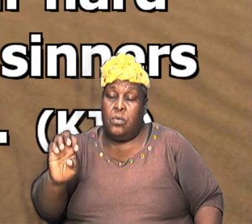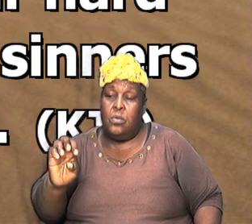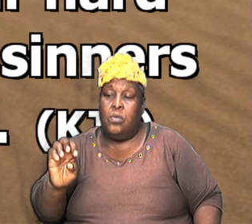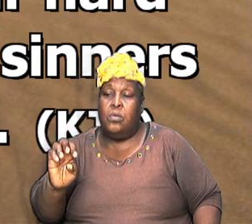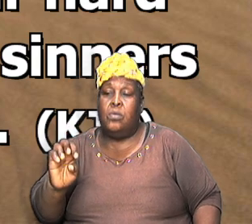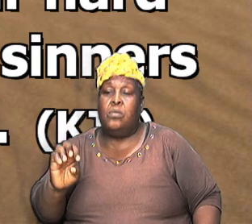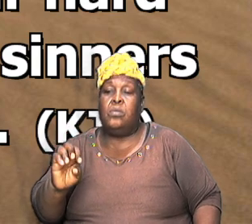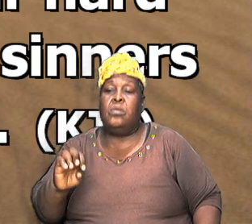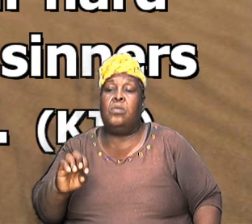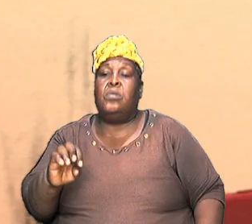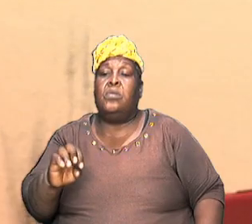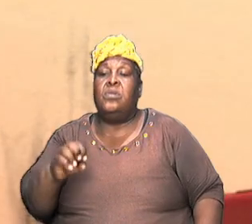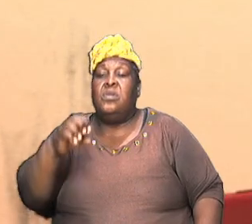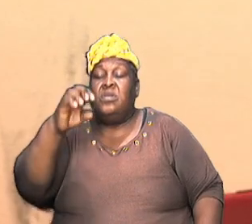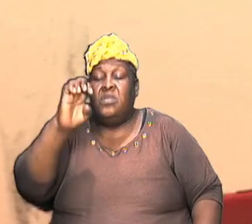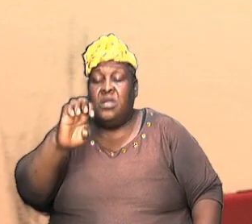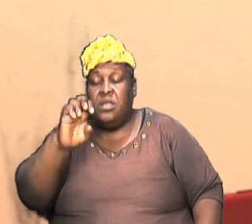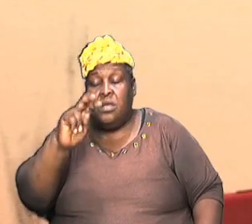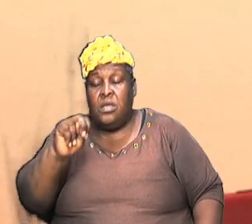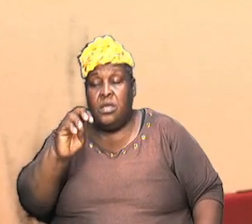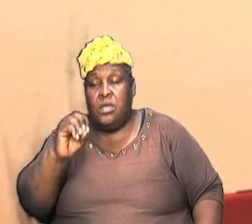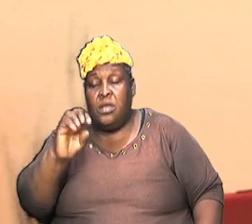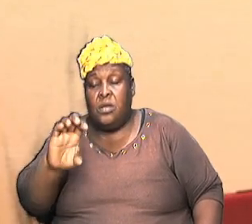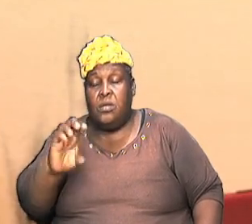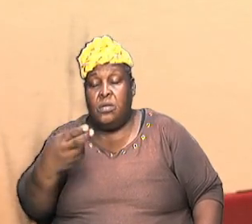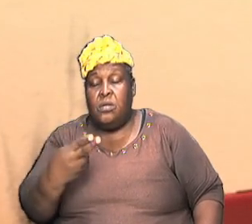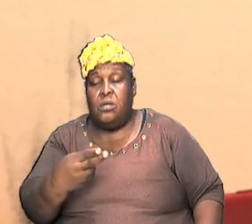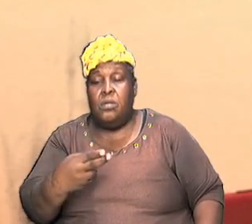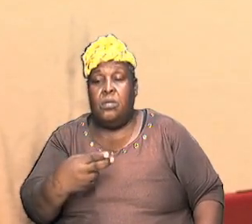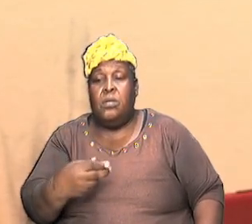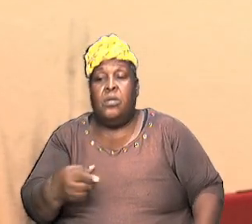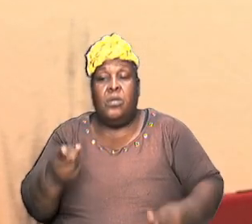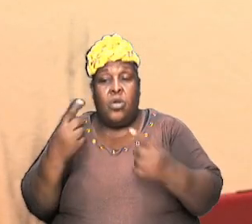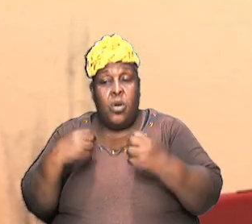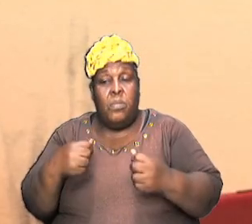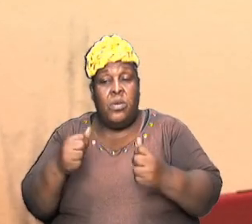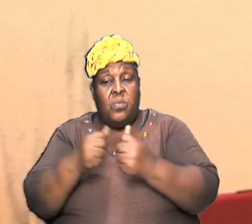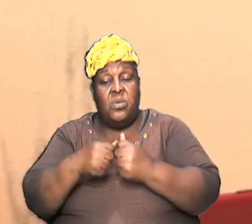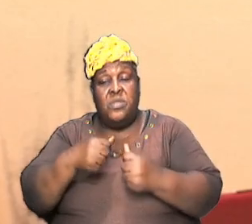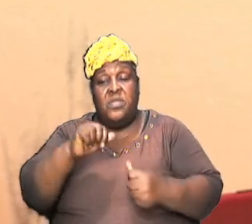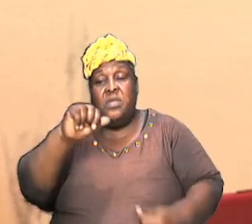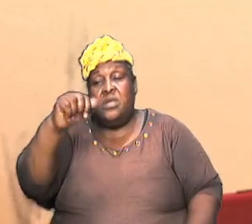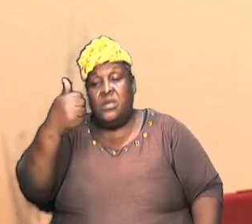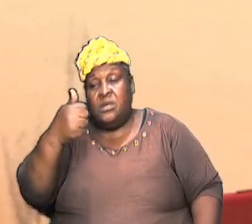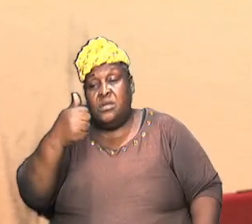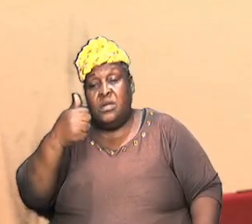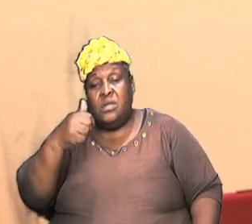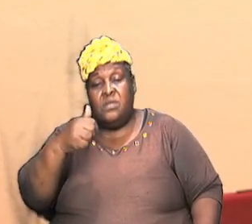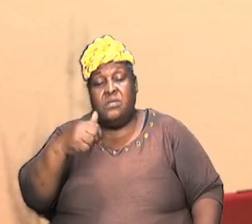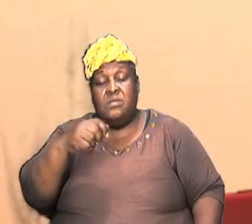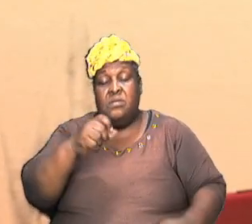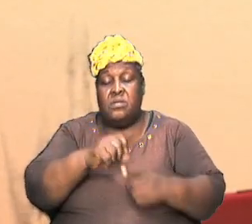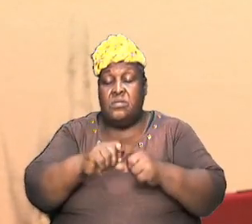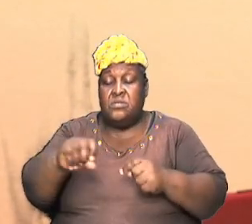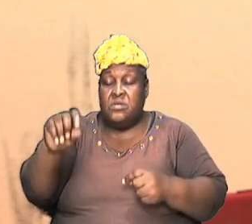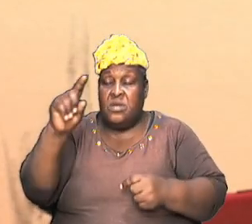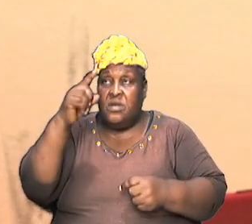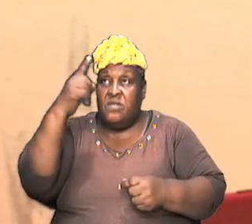thousands of his saints brothers and sisters when we quote the scripture Jude verse 14